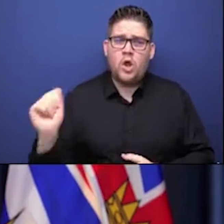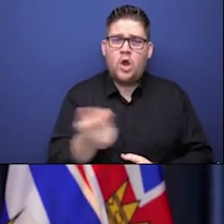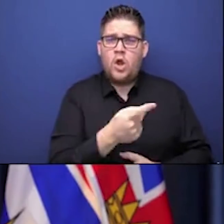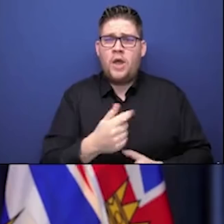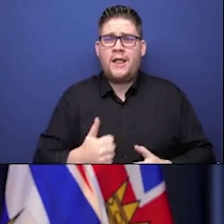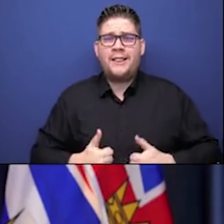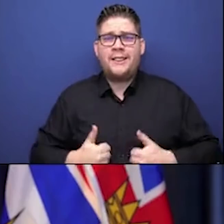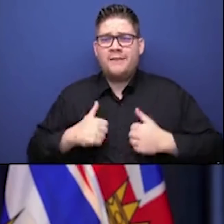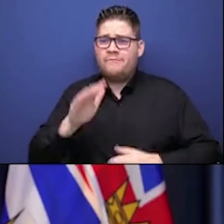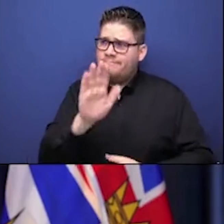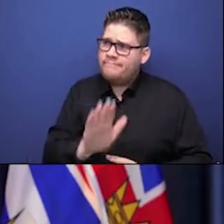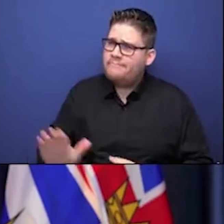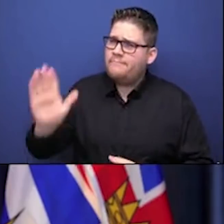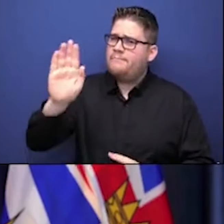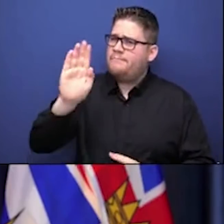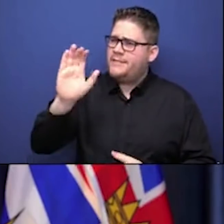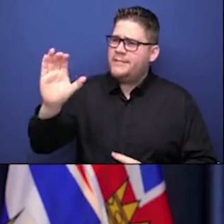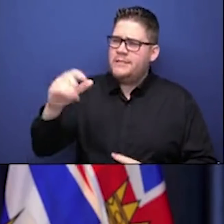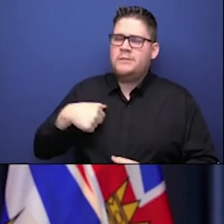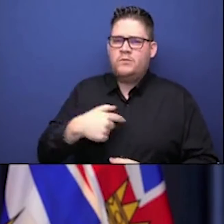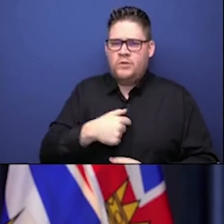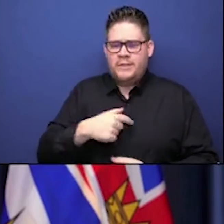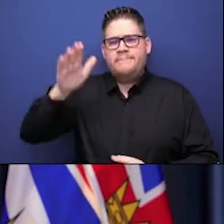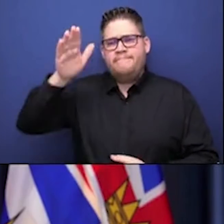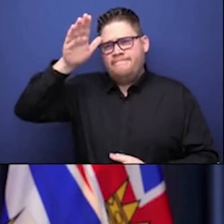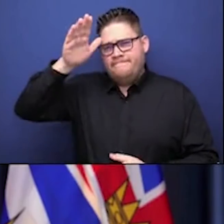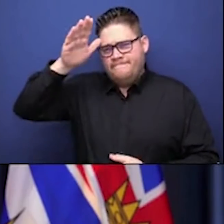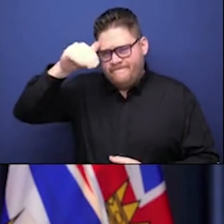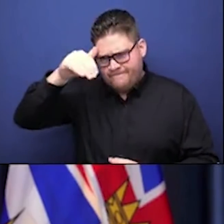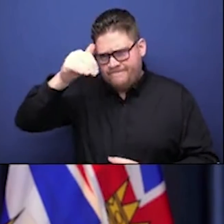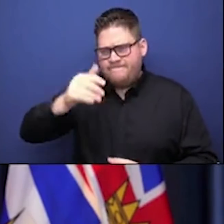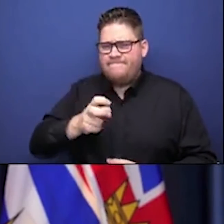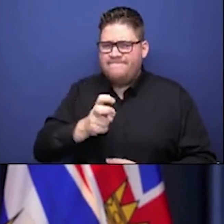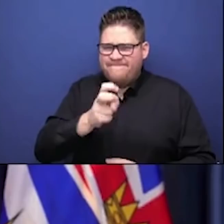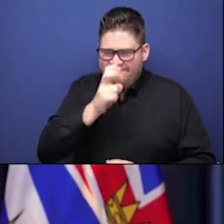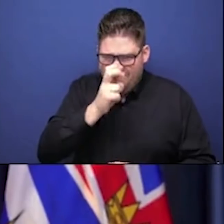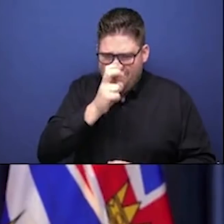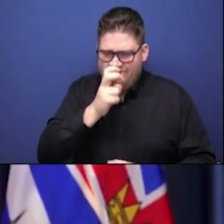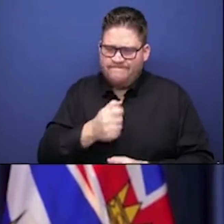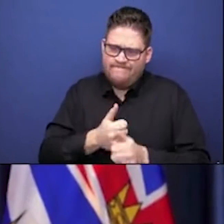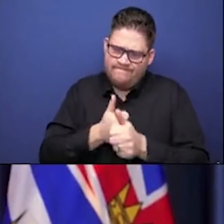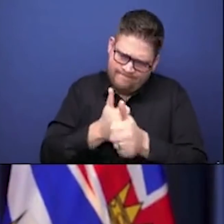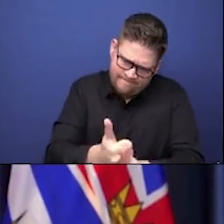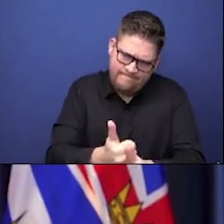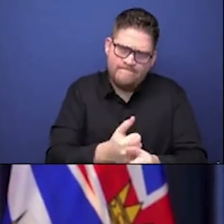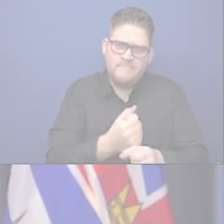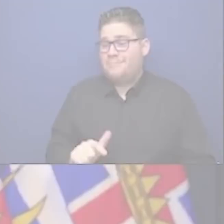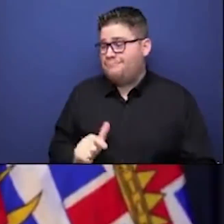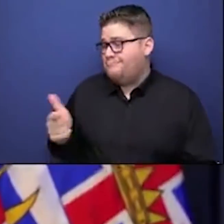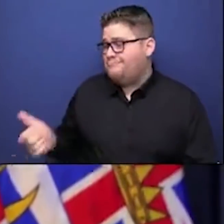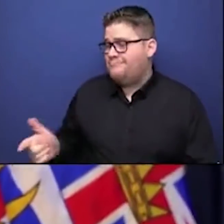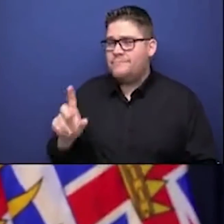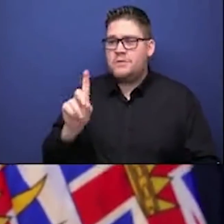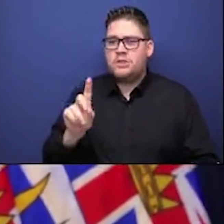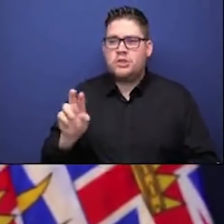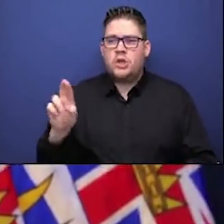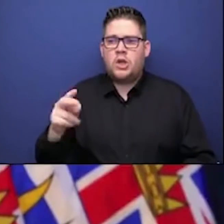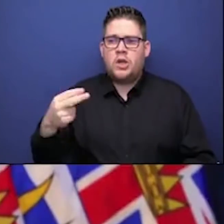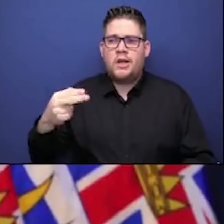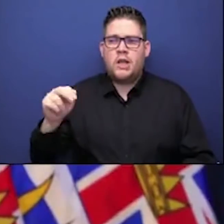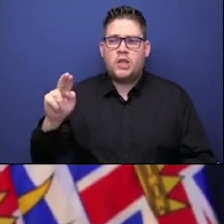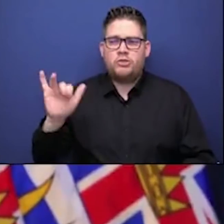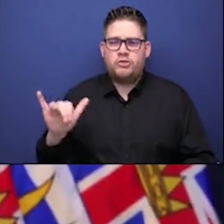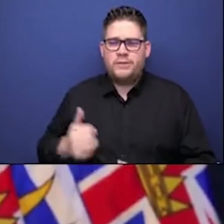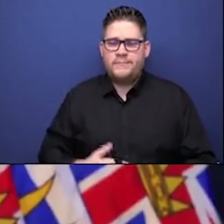the course so that we can keep our families, our communities and our province safe. With that, I'll pass it on to Dr. Henry and we'll go from there. Thank you very much and good